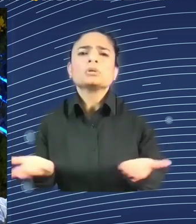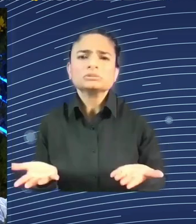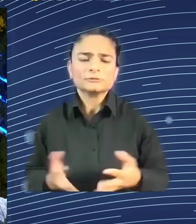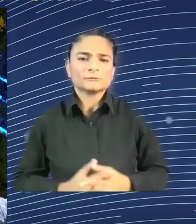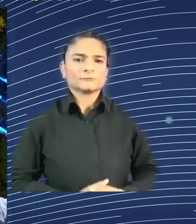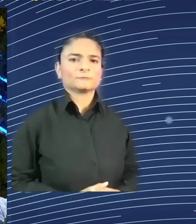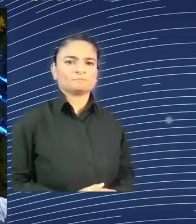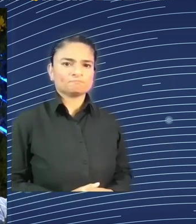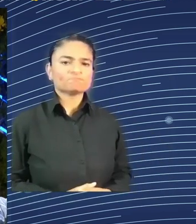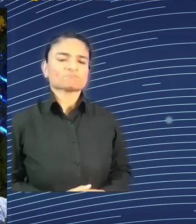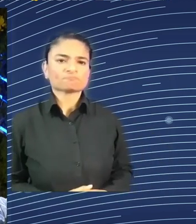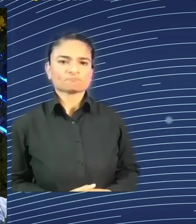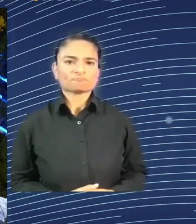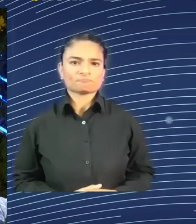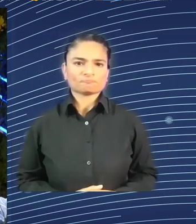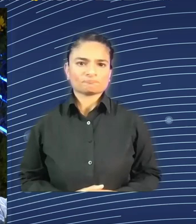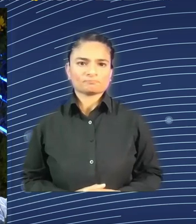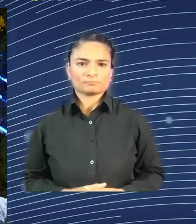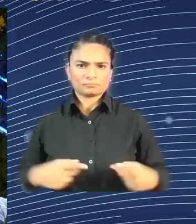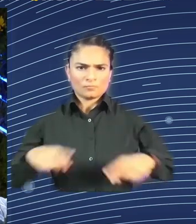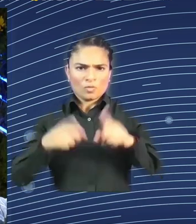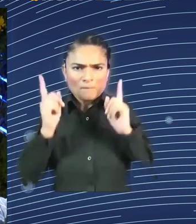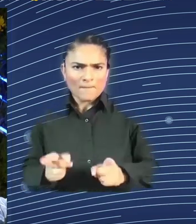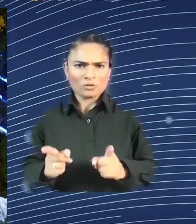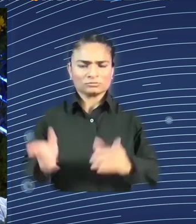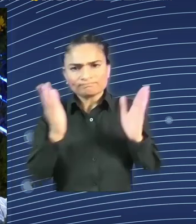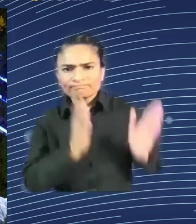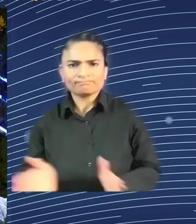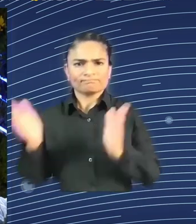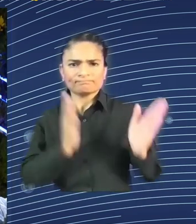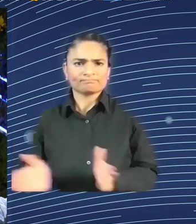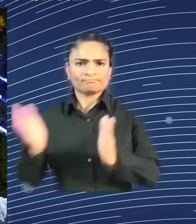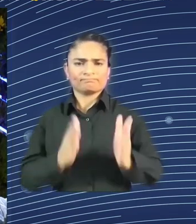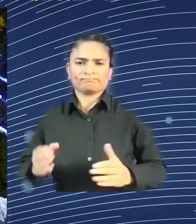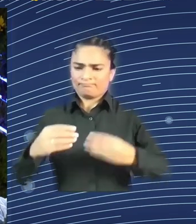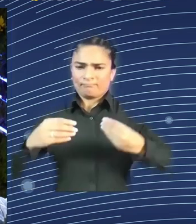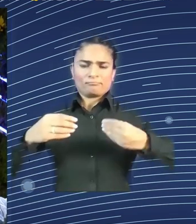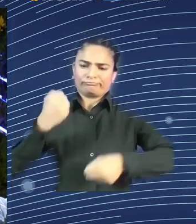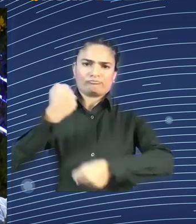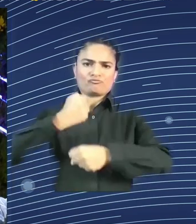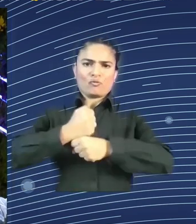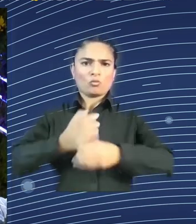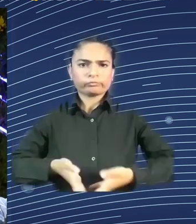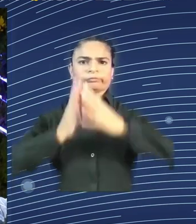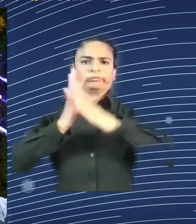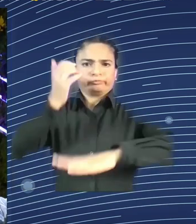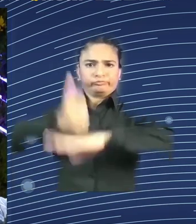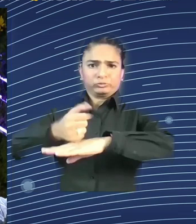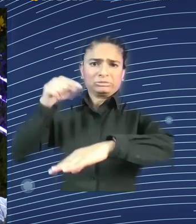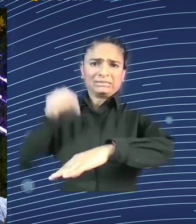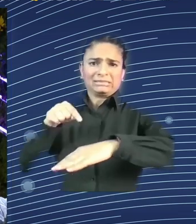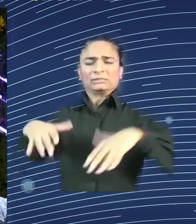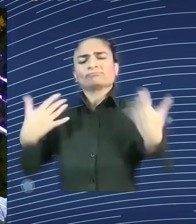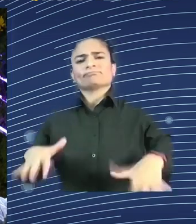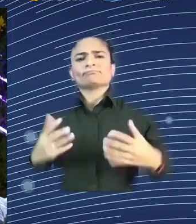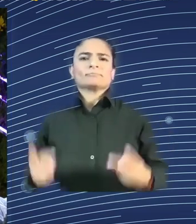see the potential of new technologies and also implement them. We do a study every year, which is the Austrian Startup Monitor, where we